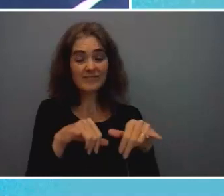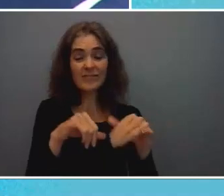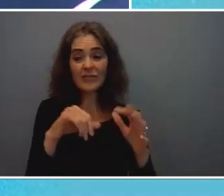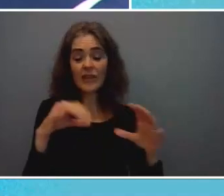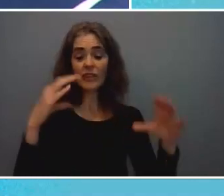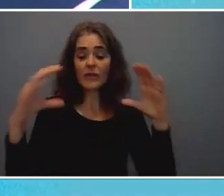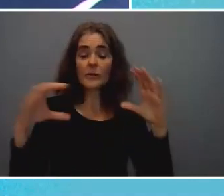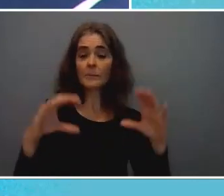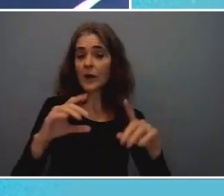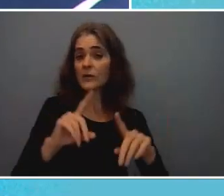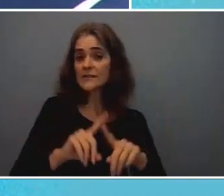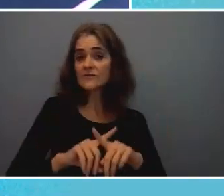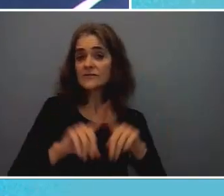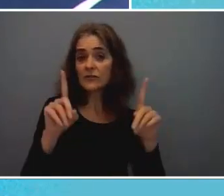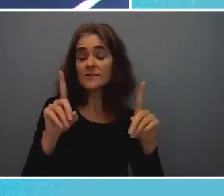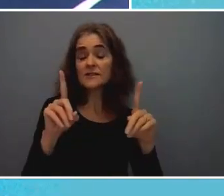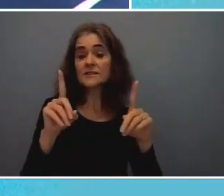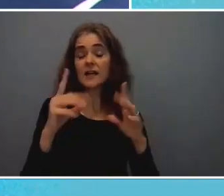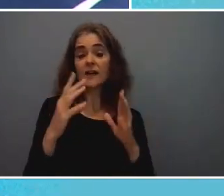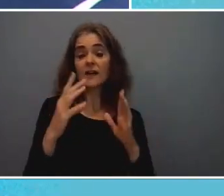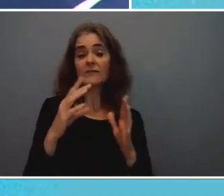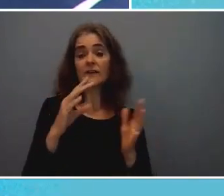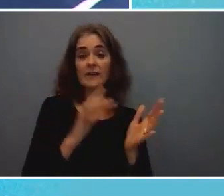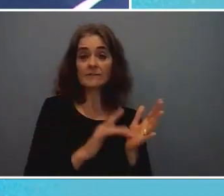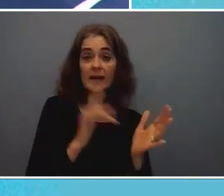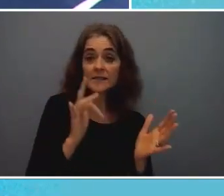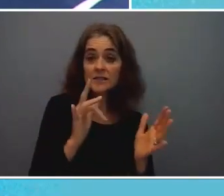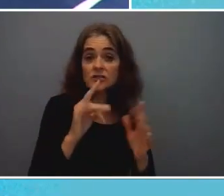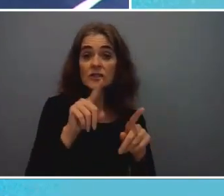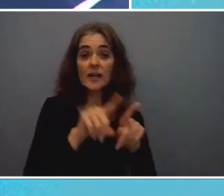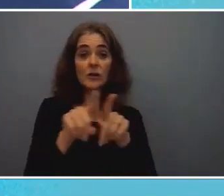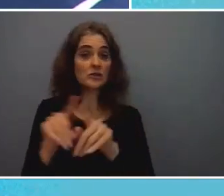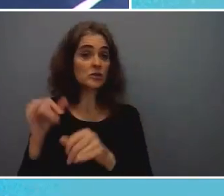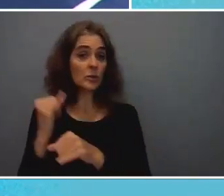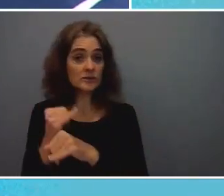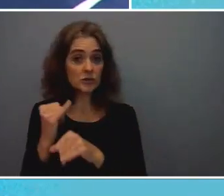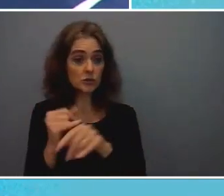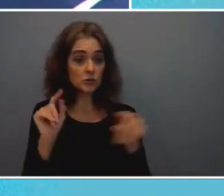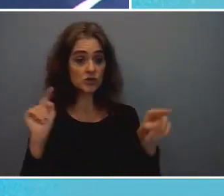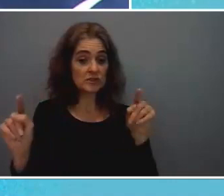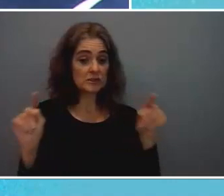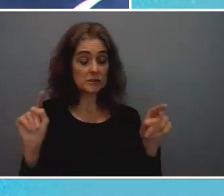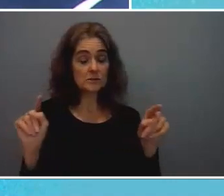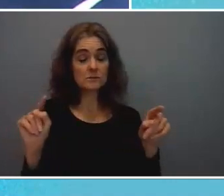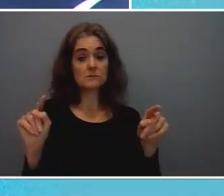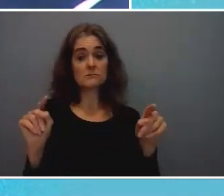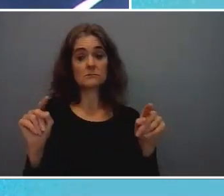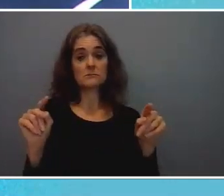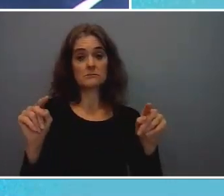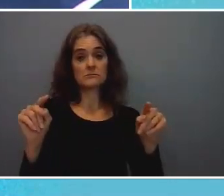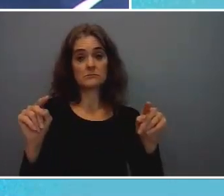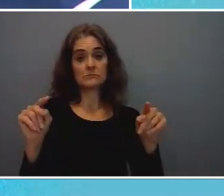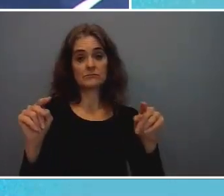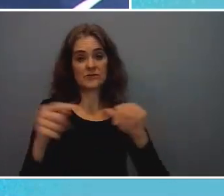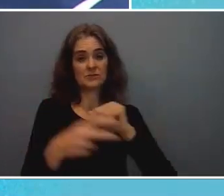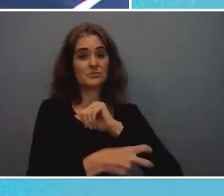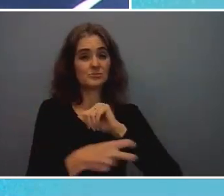initiatives and institutions uh to bear um and and in in in country